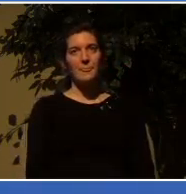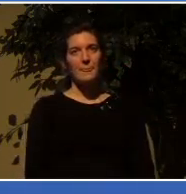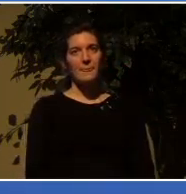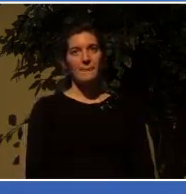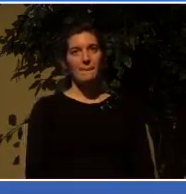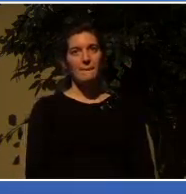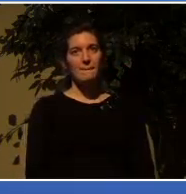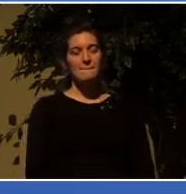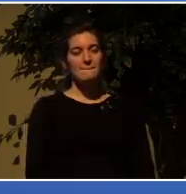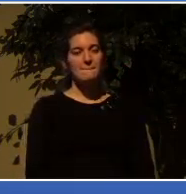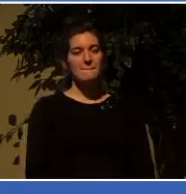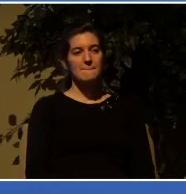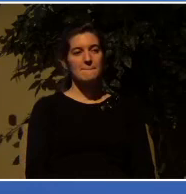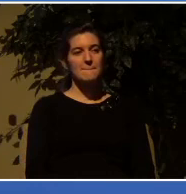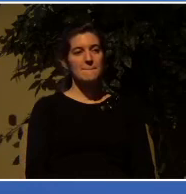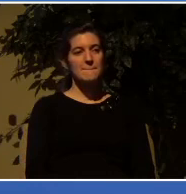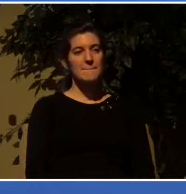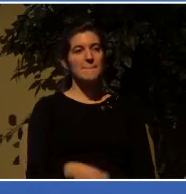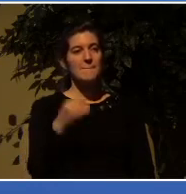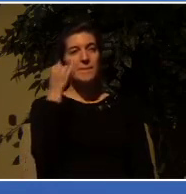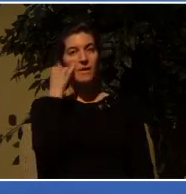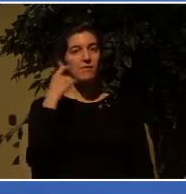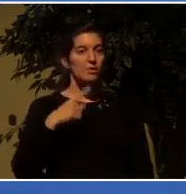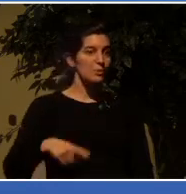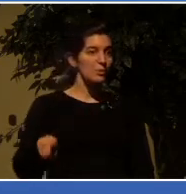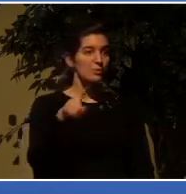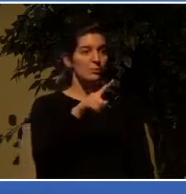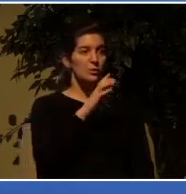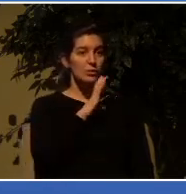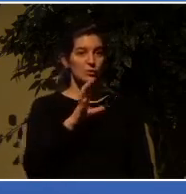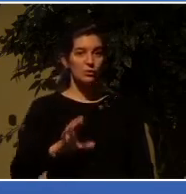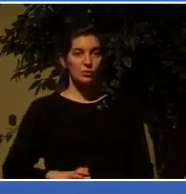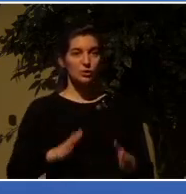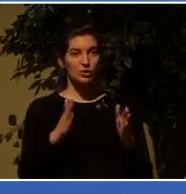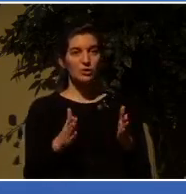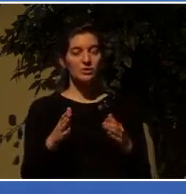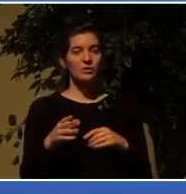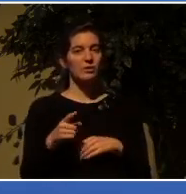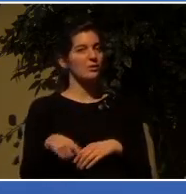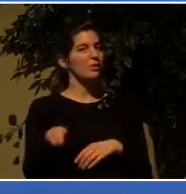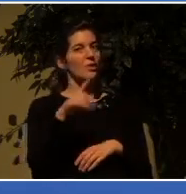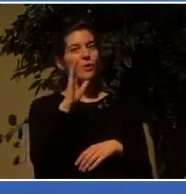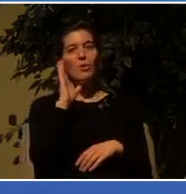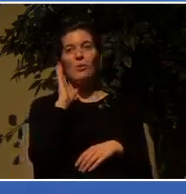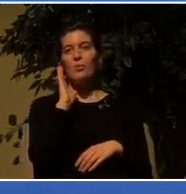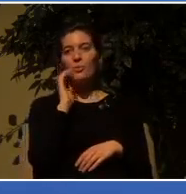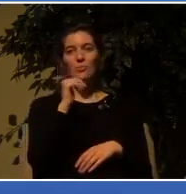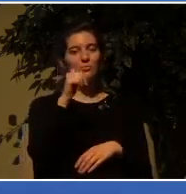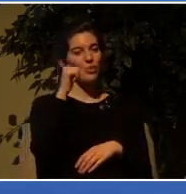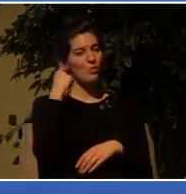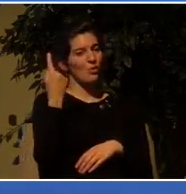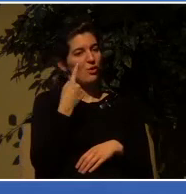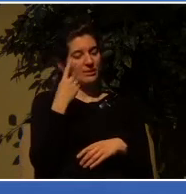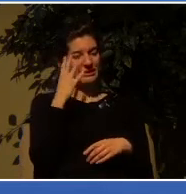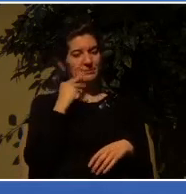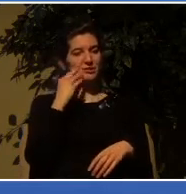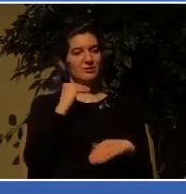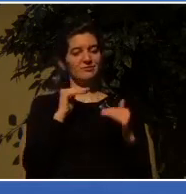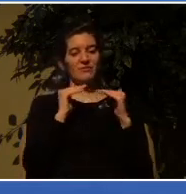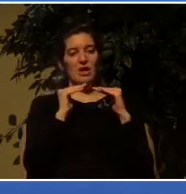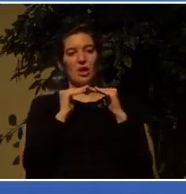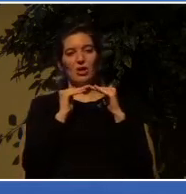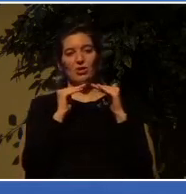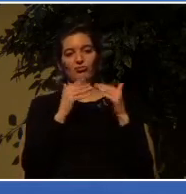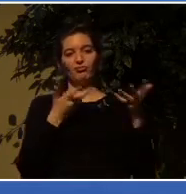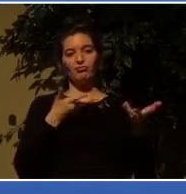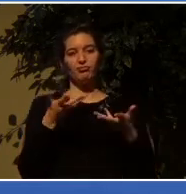If you're a Christian, you will not always be treated fairly. Get used to it.